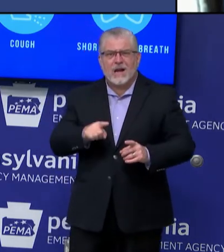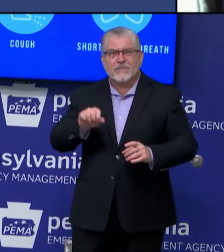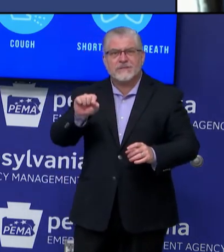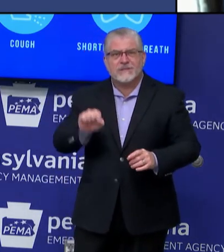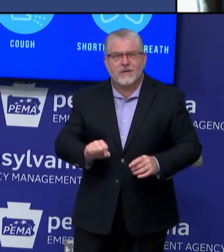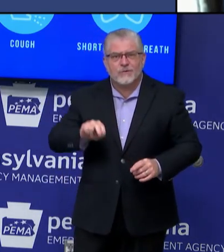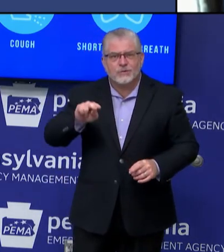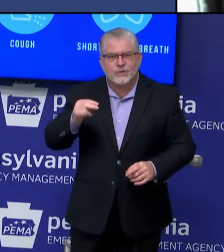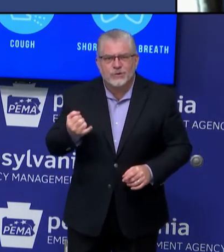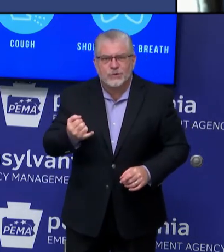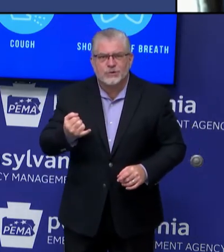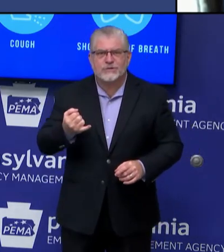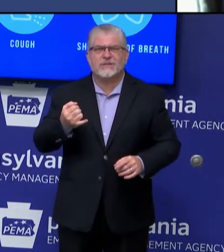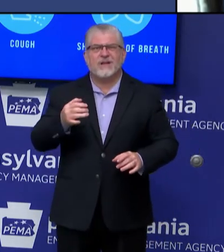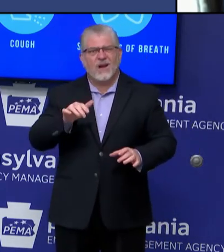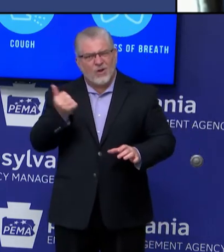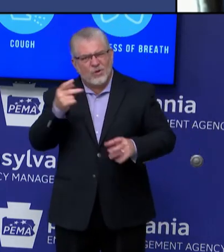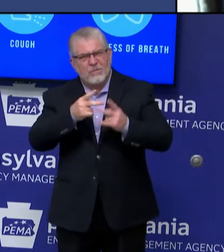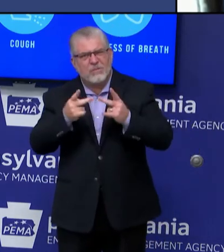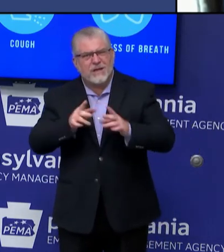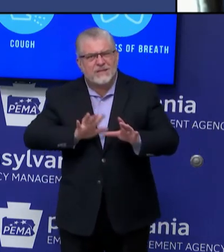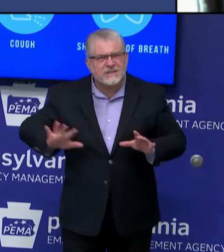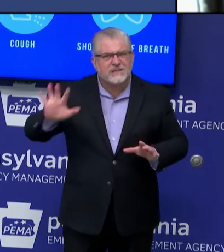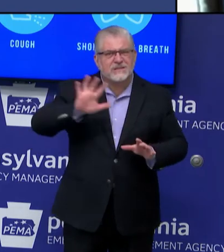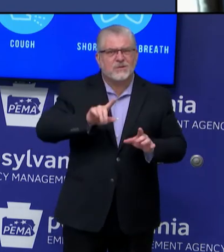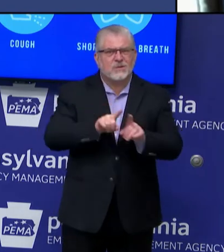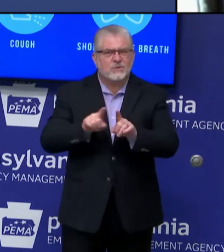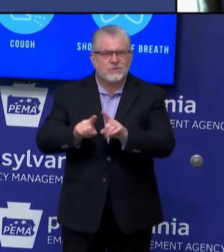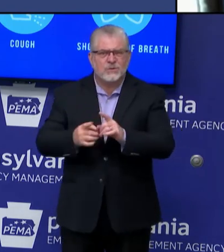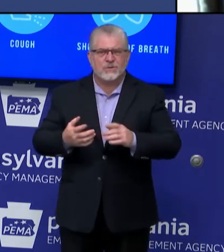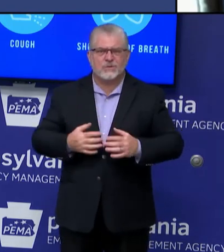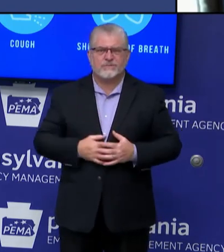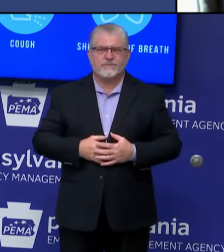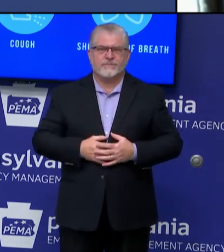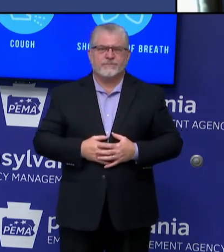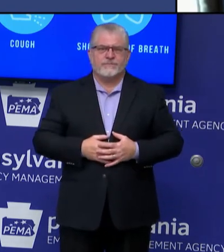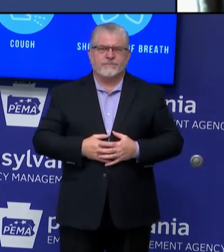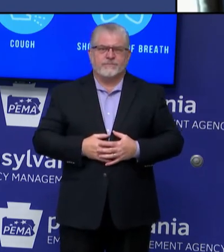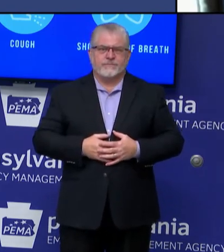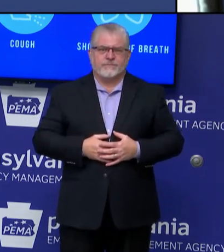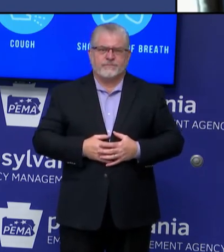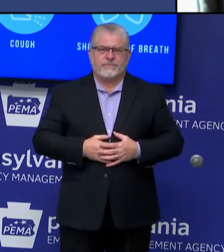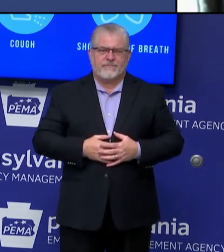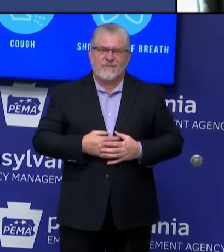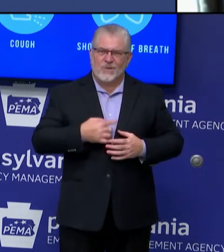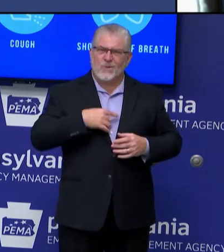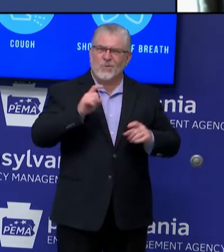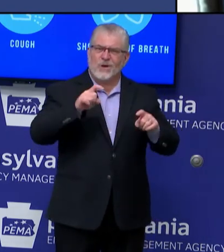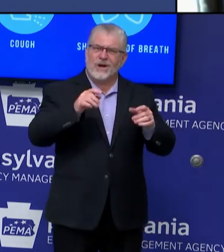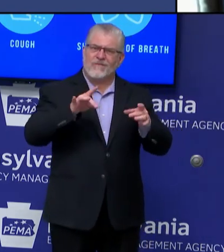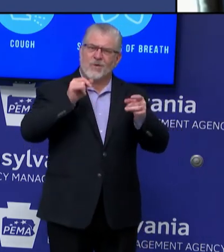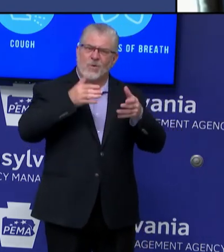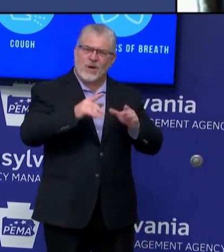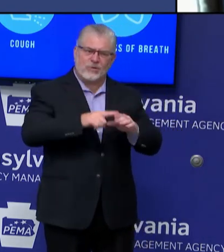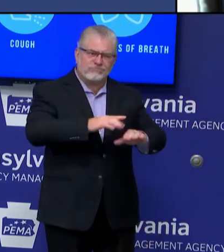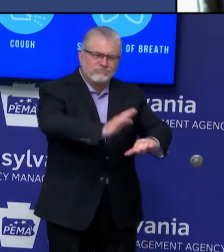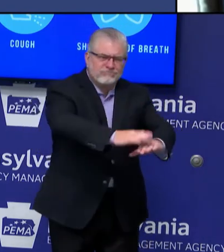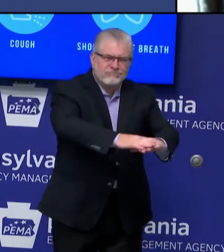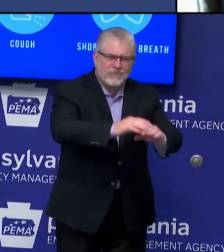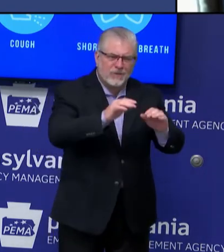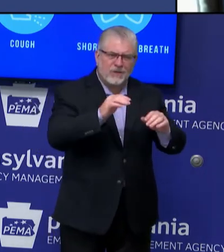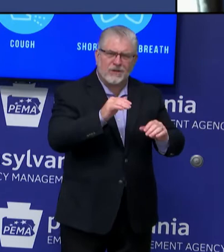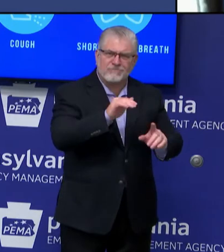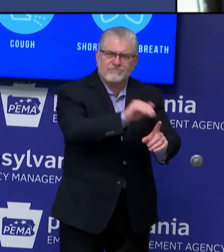So we don't just get alerts, but what happens when these events occur is people's homes are damaged, people's